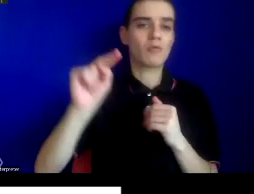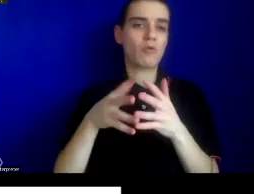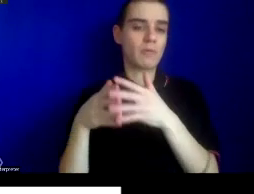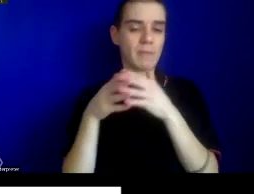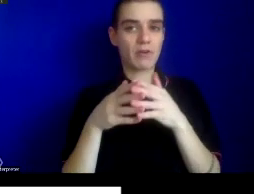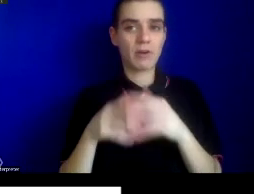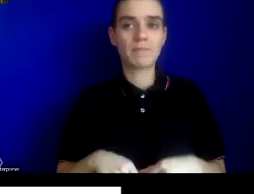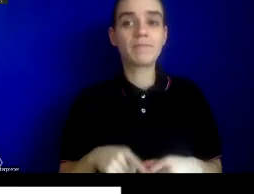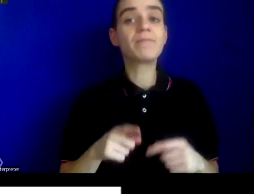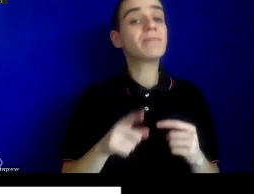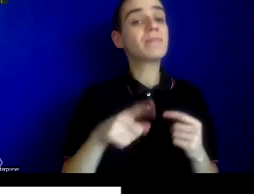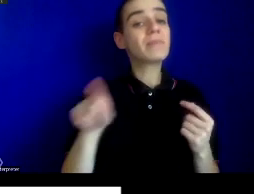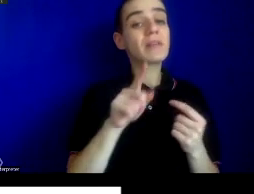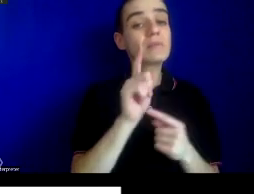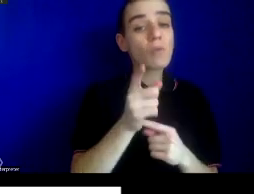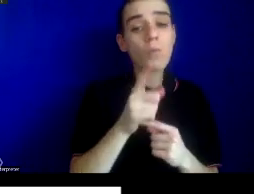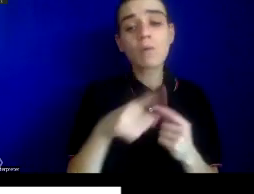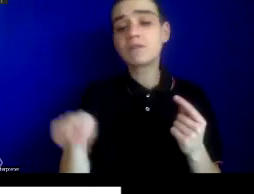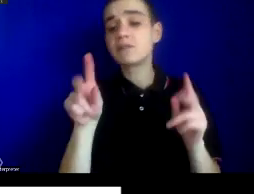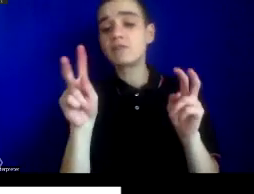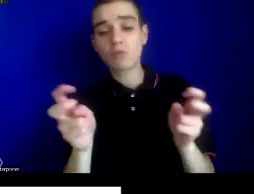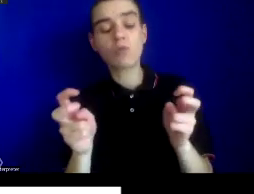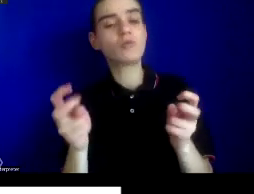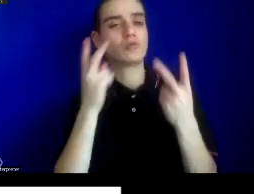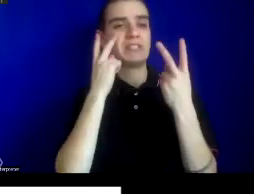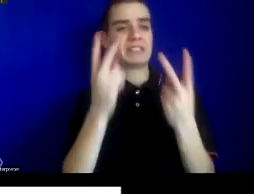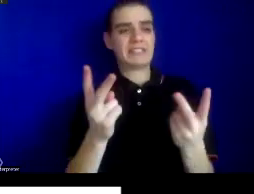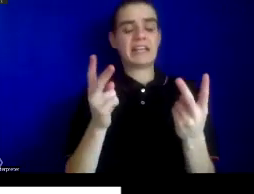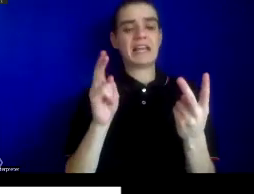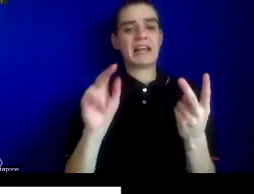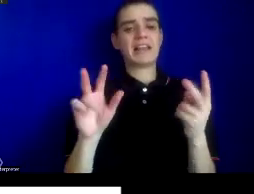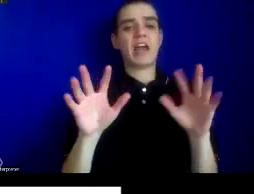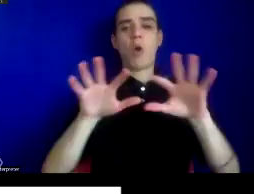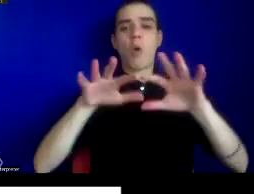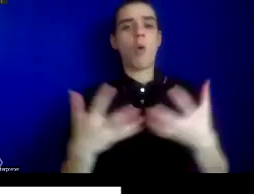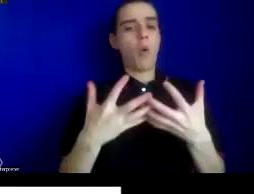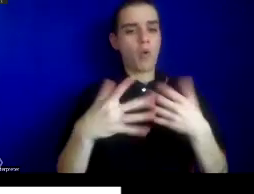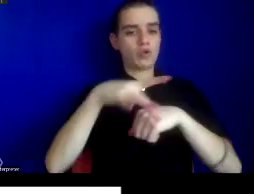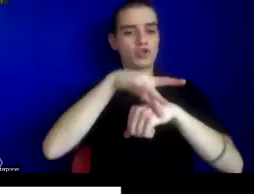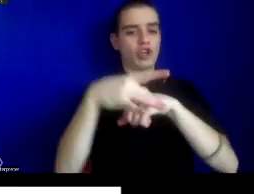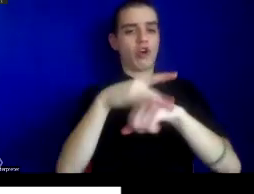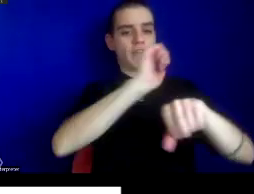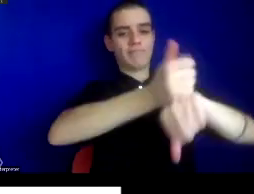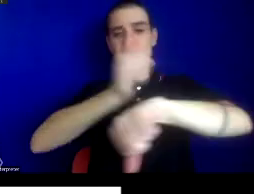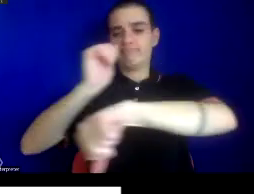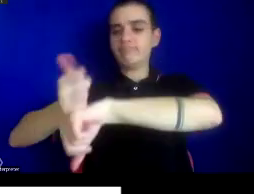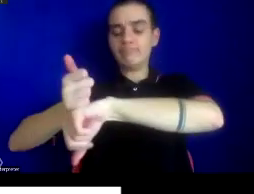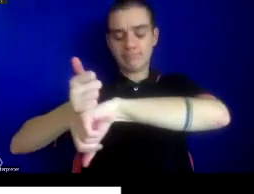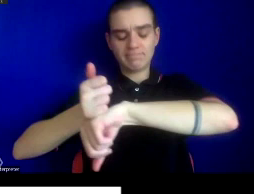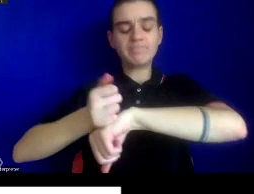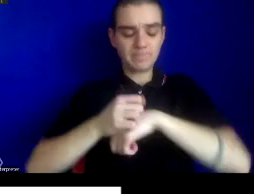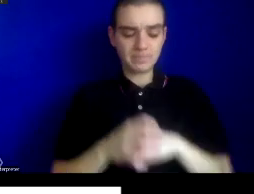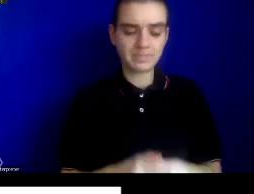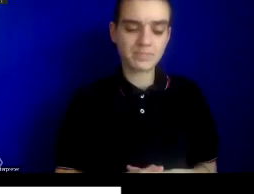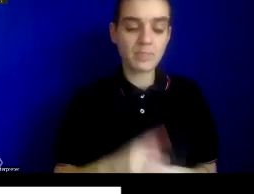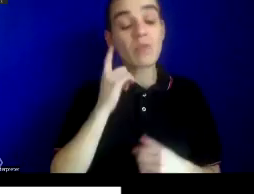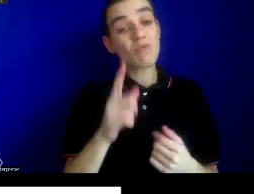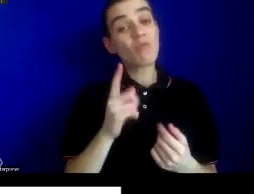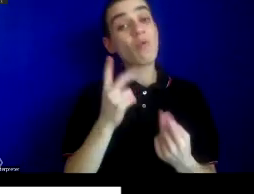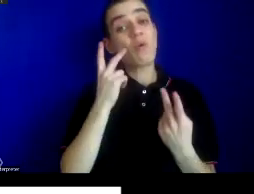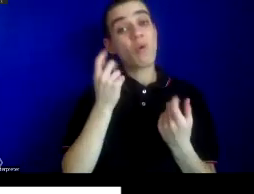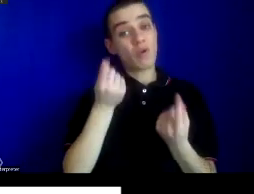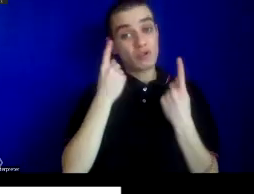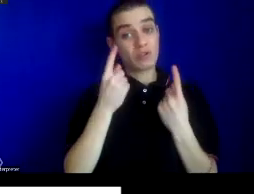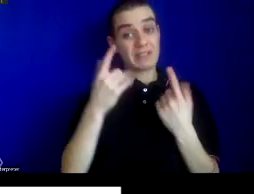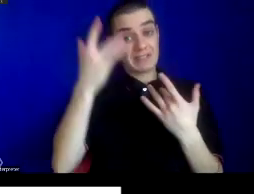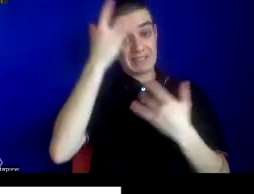quotations, we see a whole idealized geography mapped out before us. For to understand how disease control operates, it's not sufficient